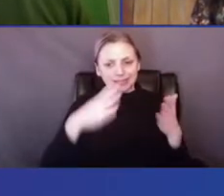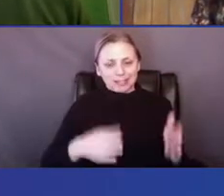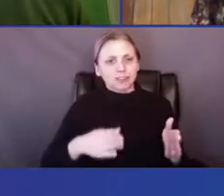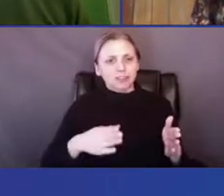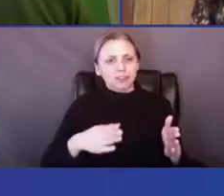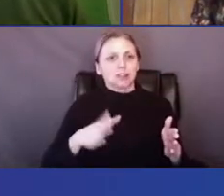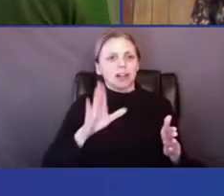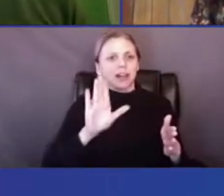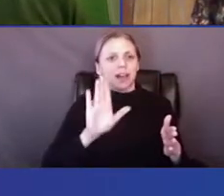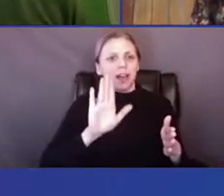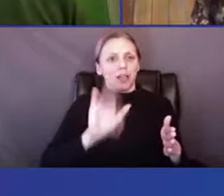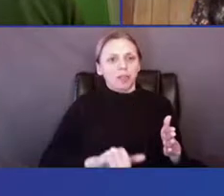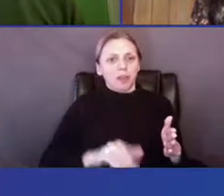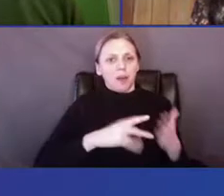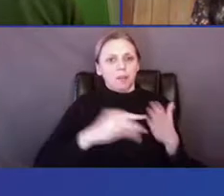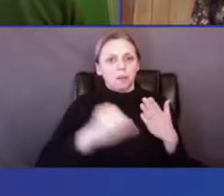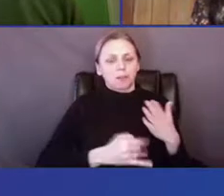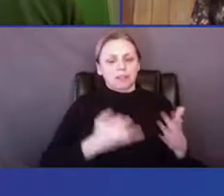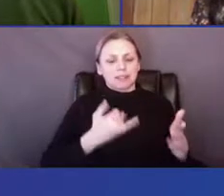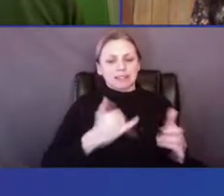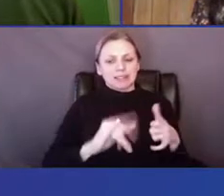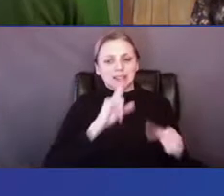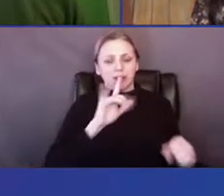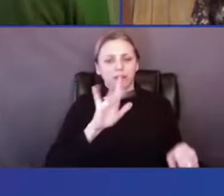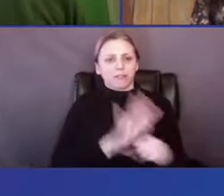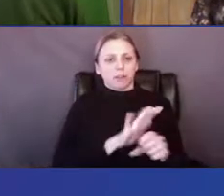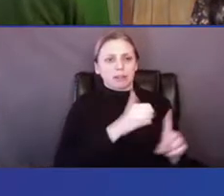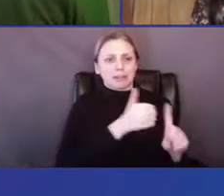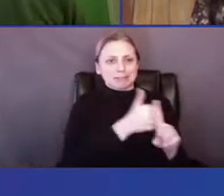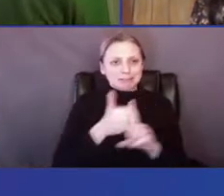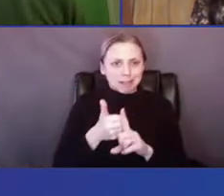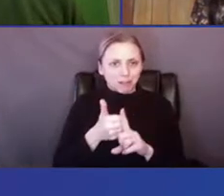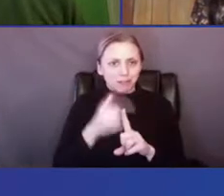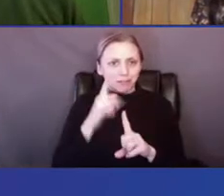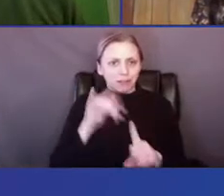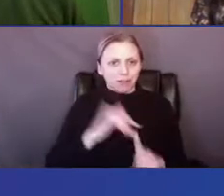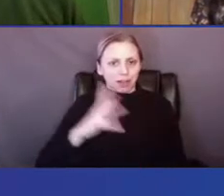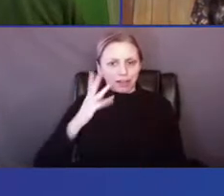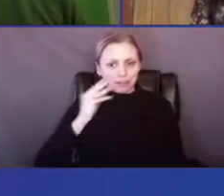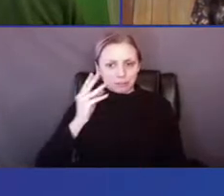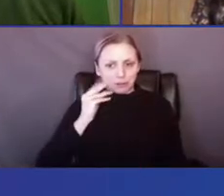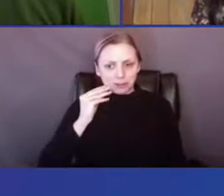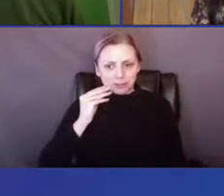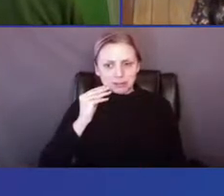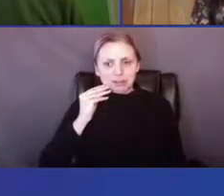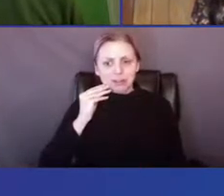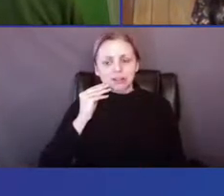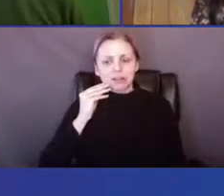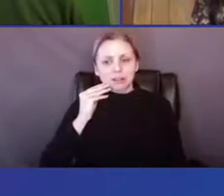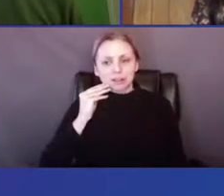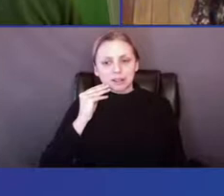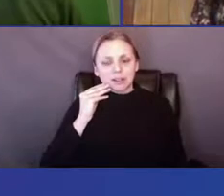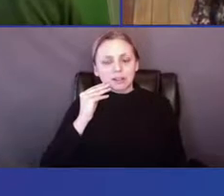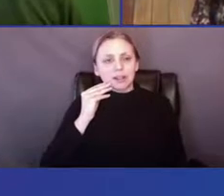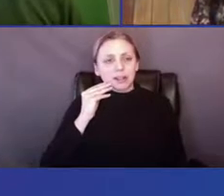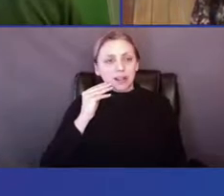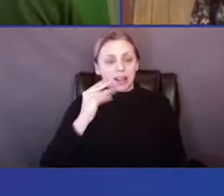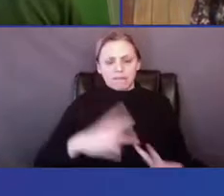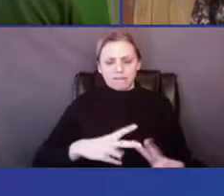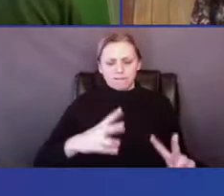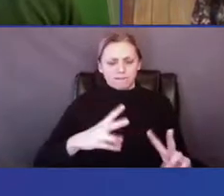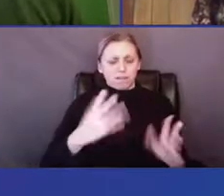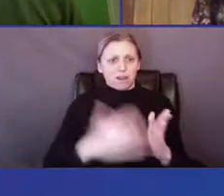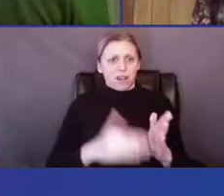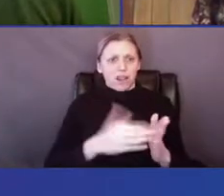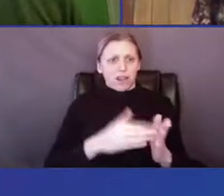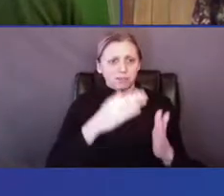affirming self and that experience. And very often now the attitude is that I don't care whether